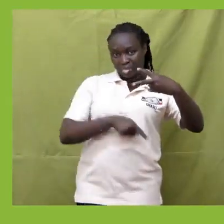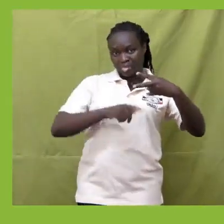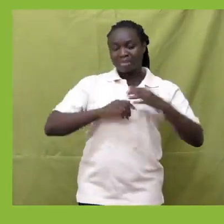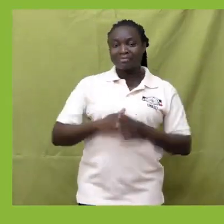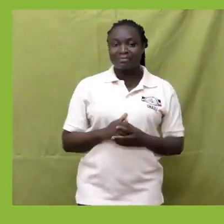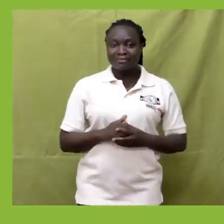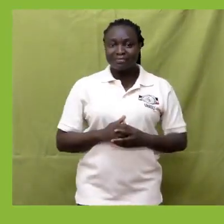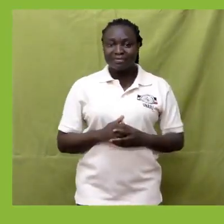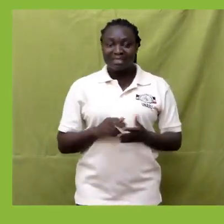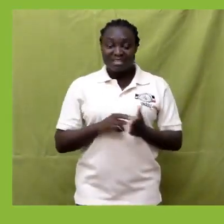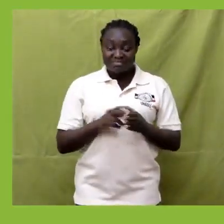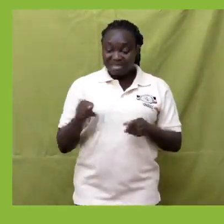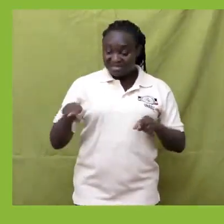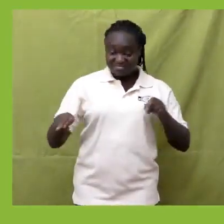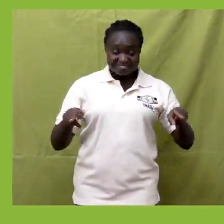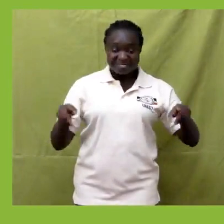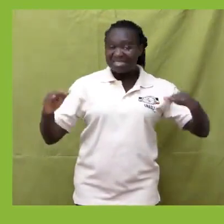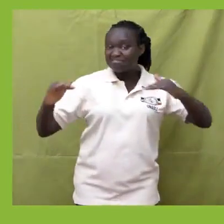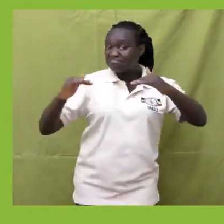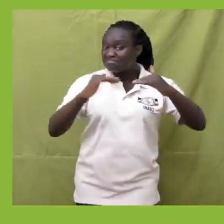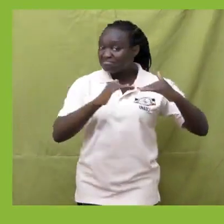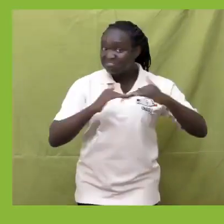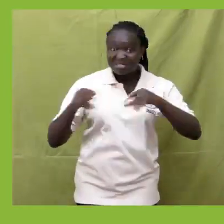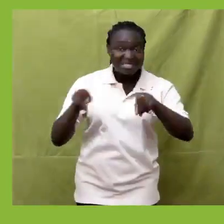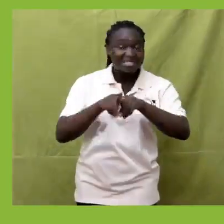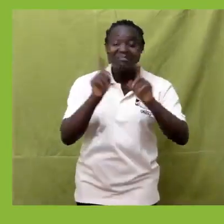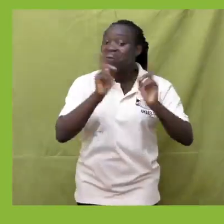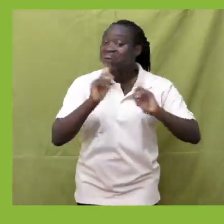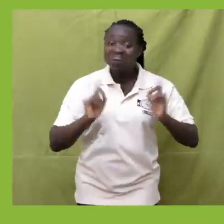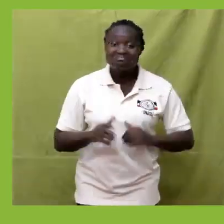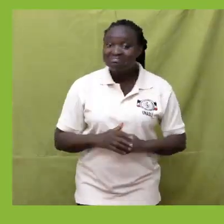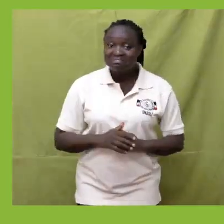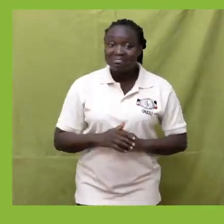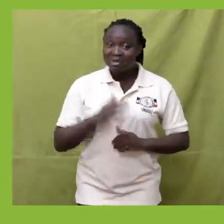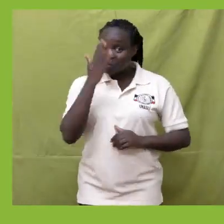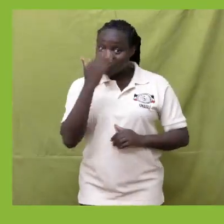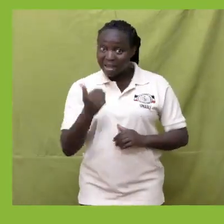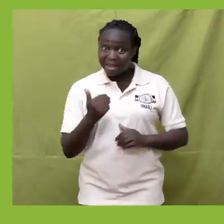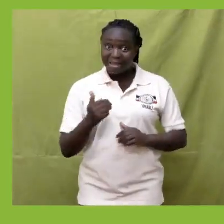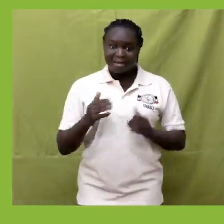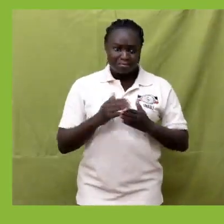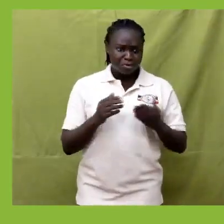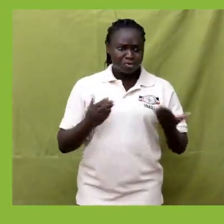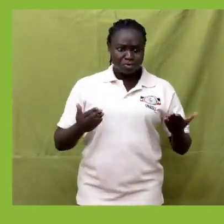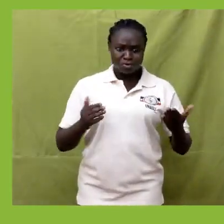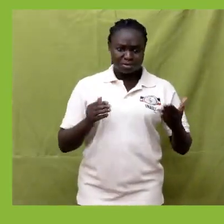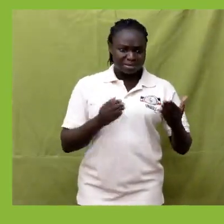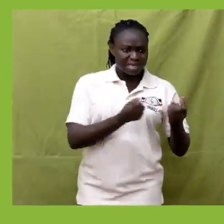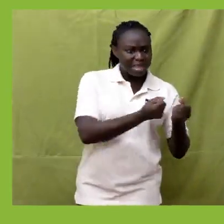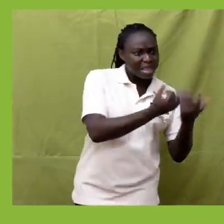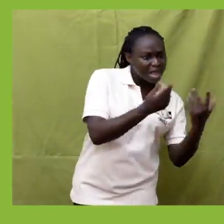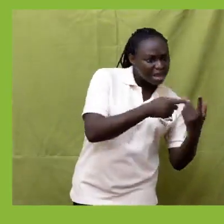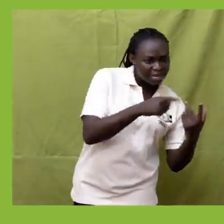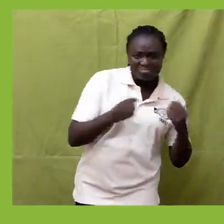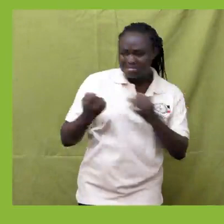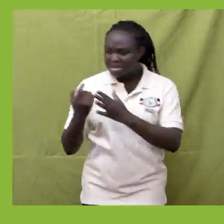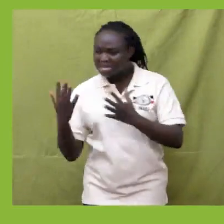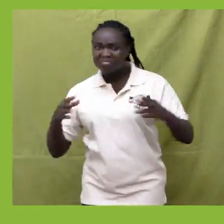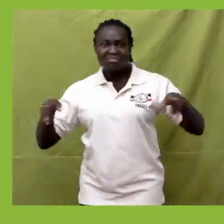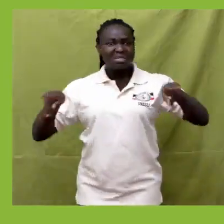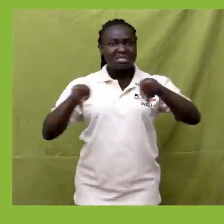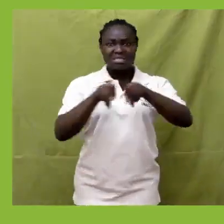two sets are not equivalent. Because they do not have the same number of members.